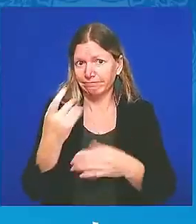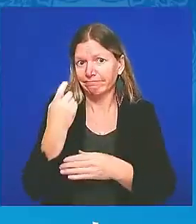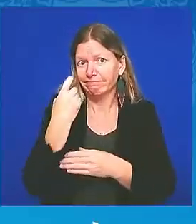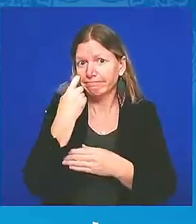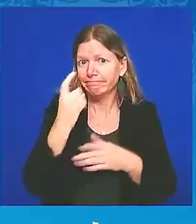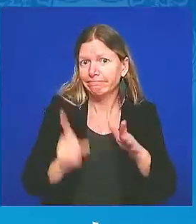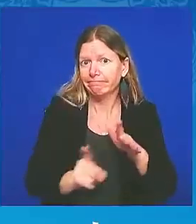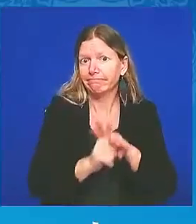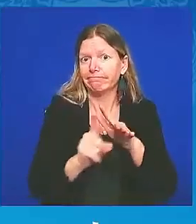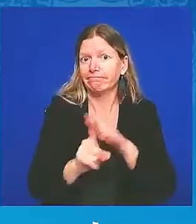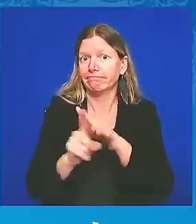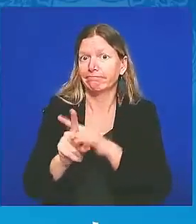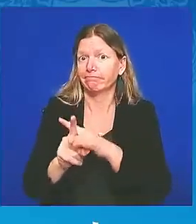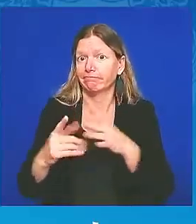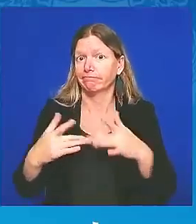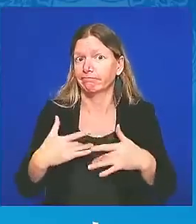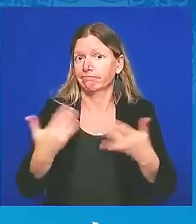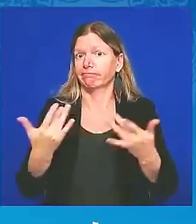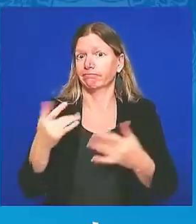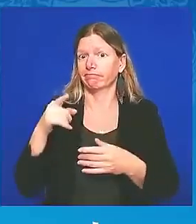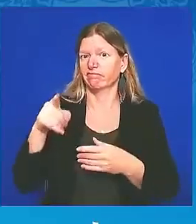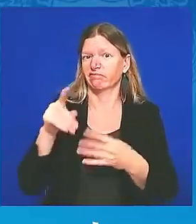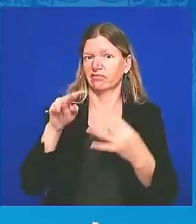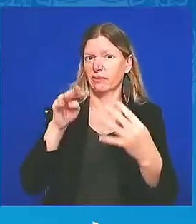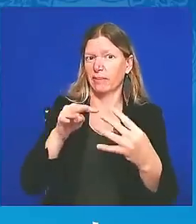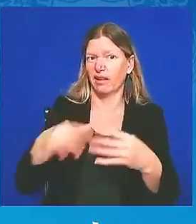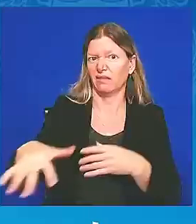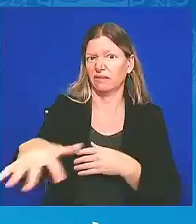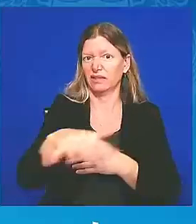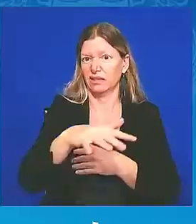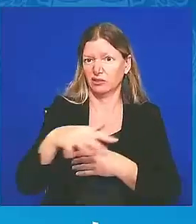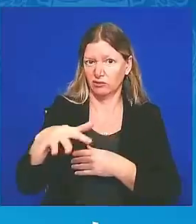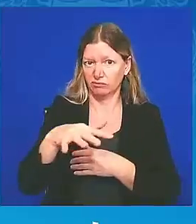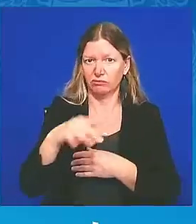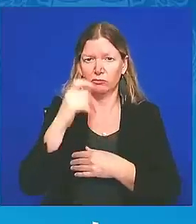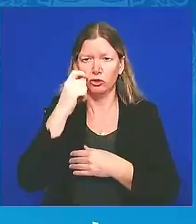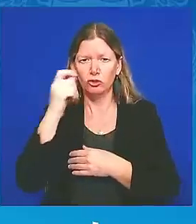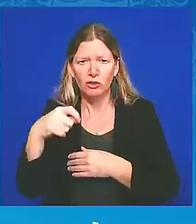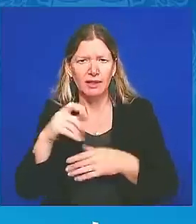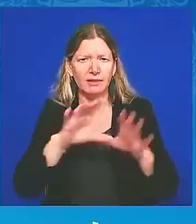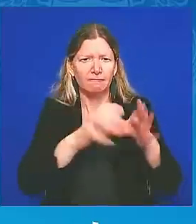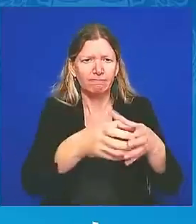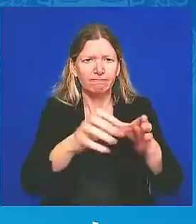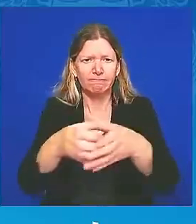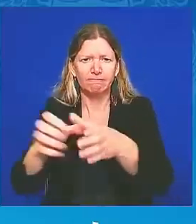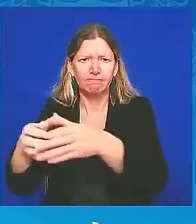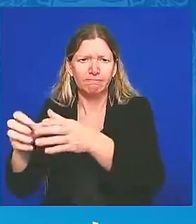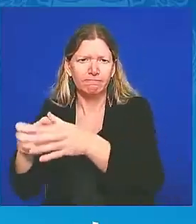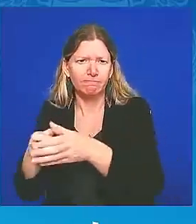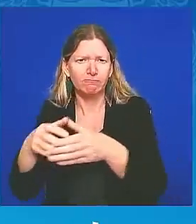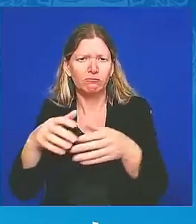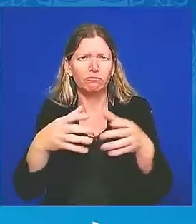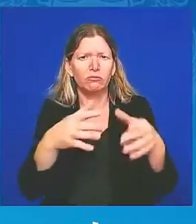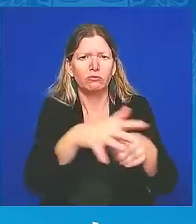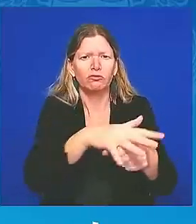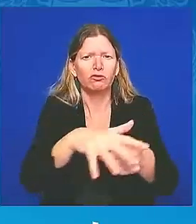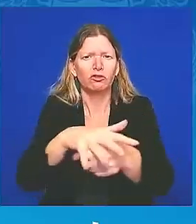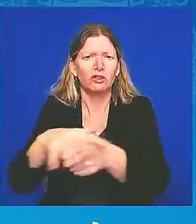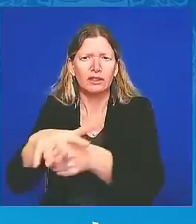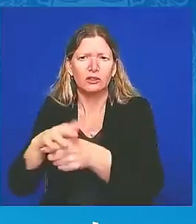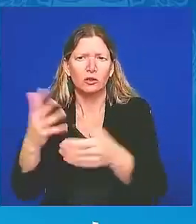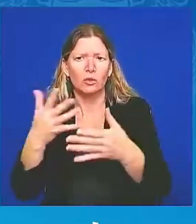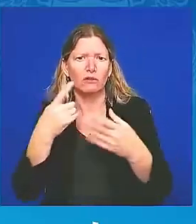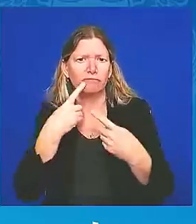and about Ukraine's actions in the Kursk region, on what has been achieved, and the ambitions ahead.